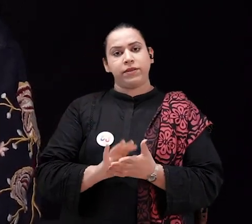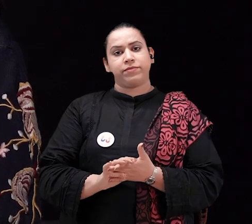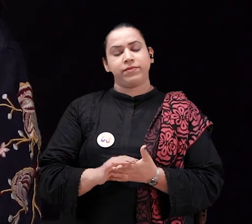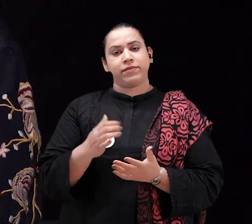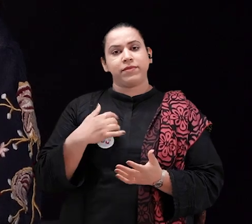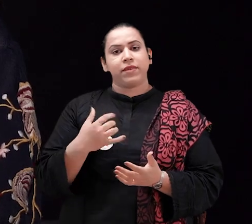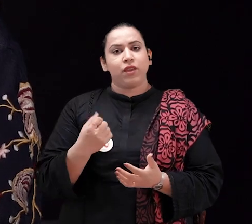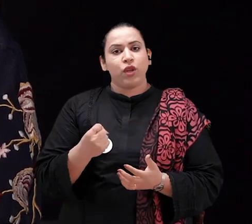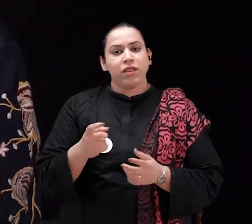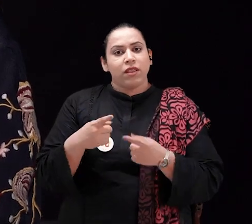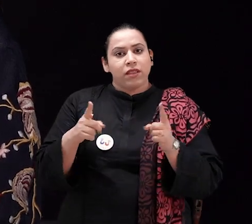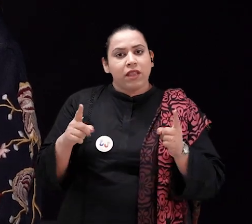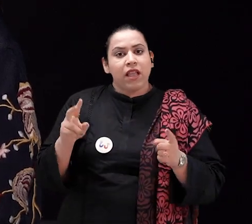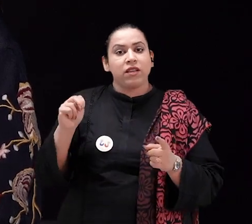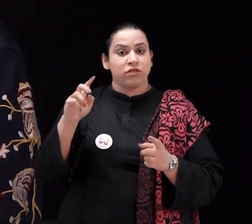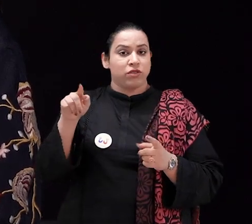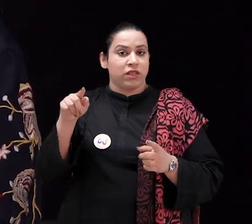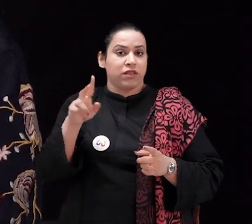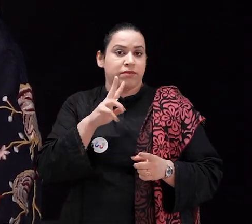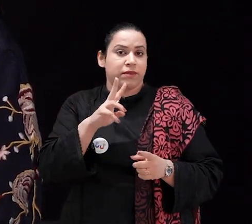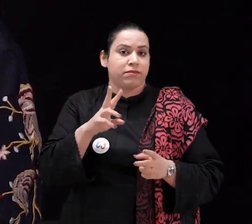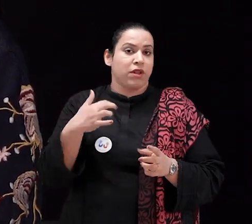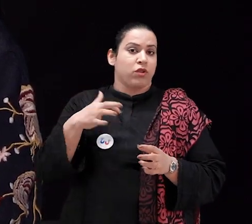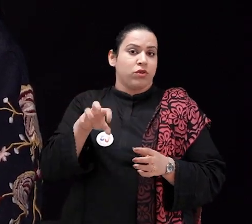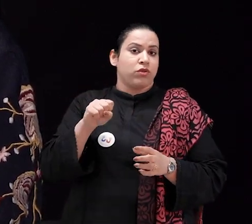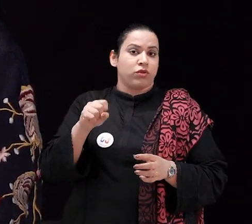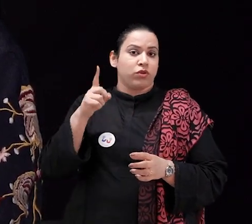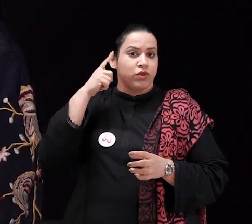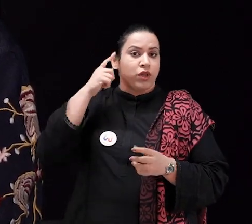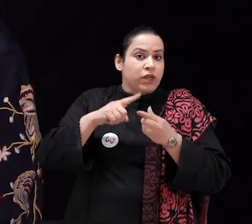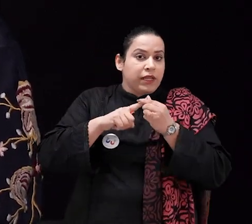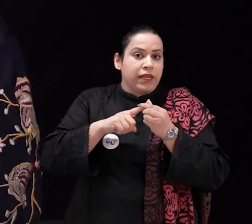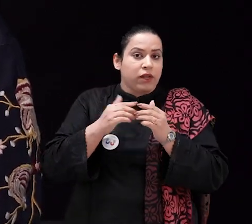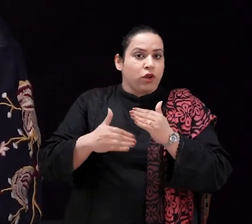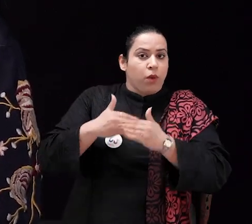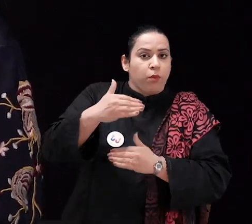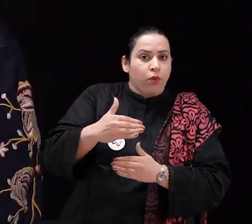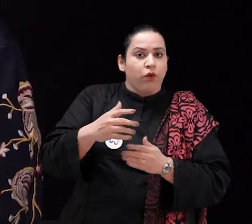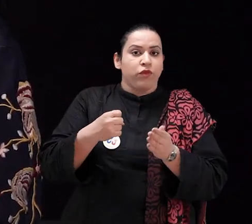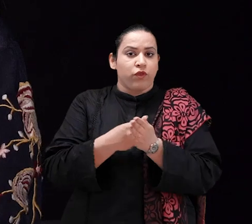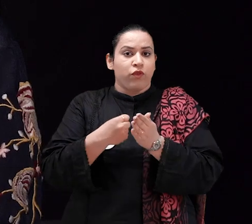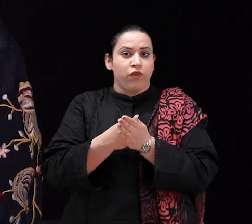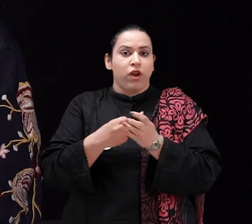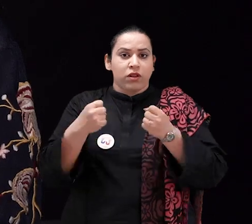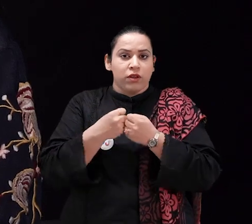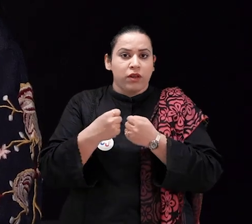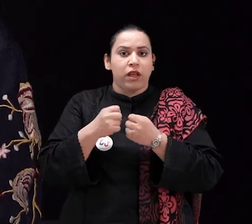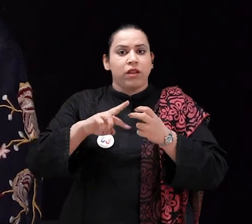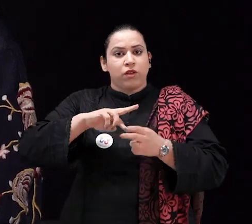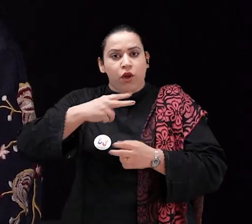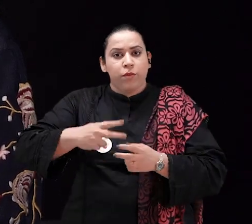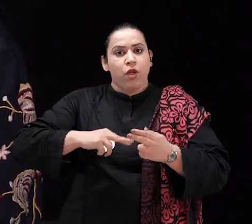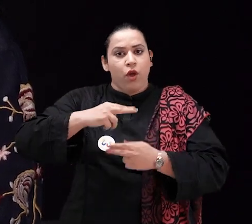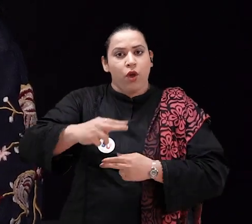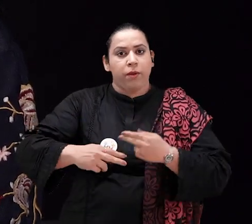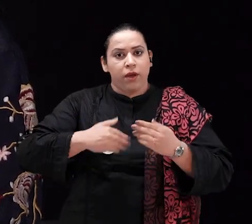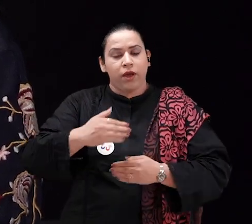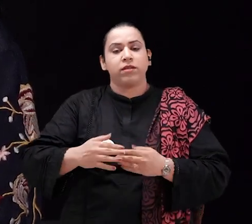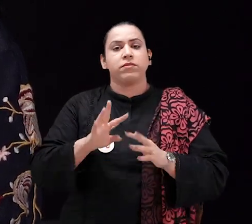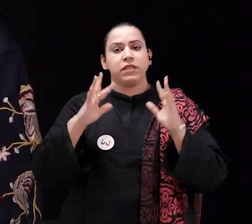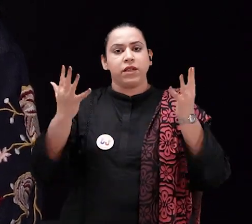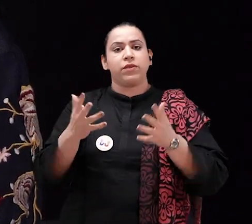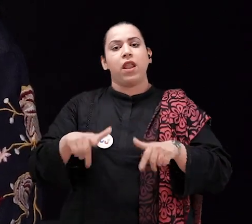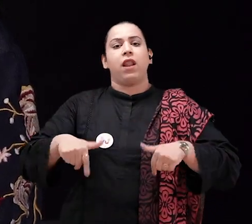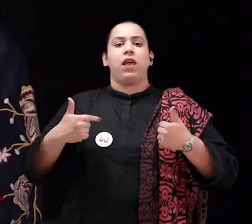because you cannot let any sort of negativity hold you back because you need to move on. need to fight. You need to